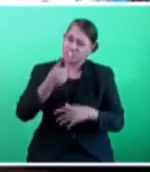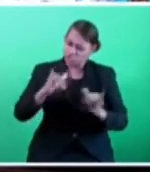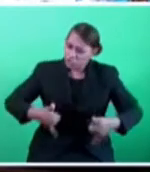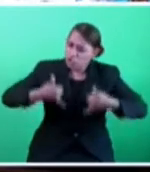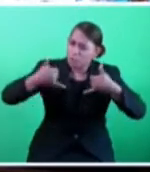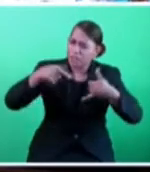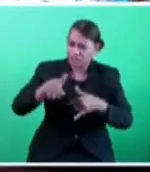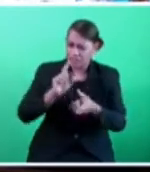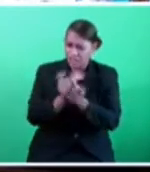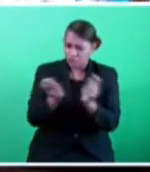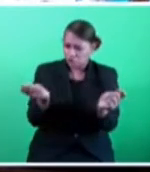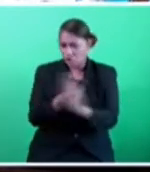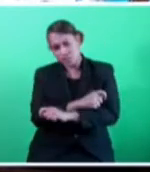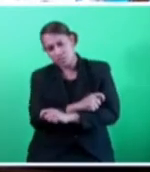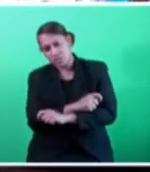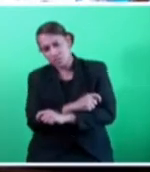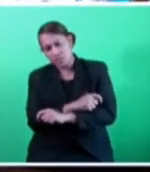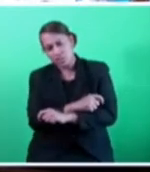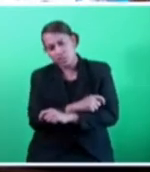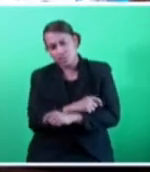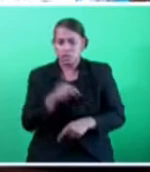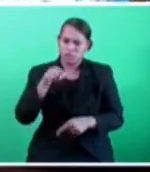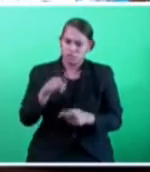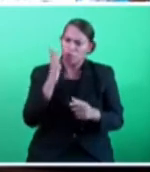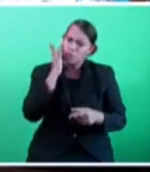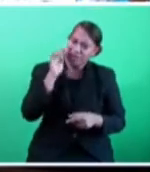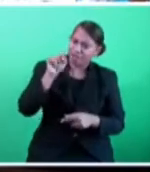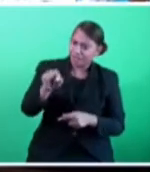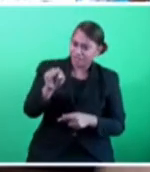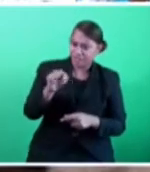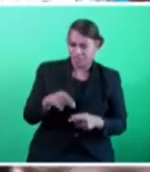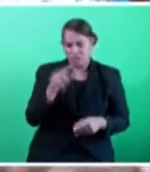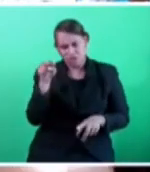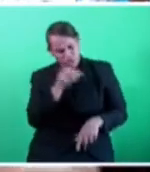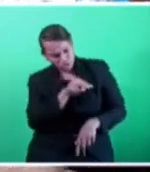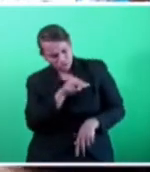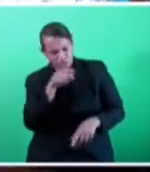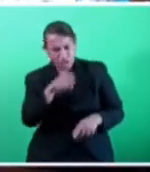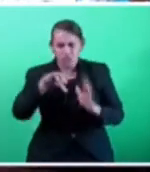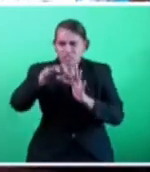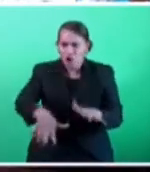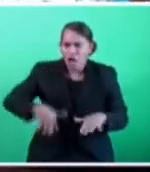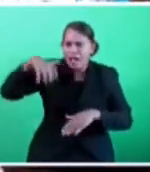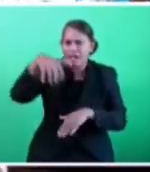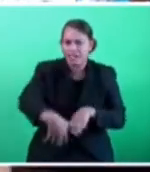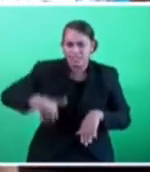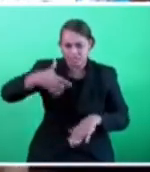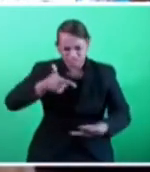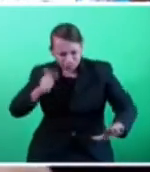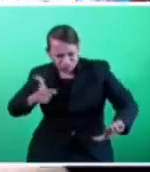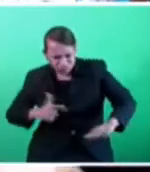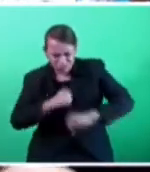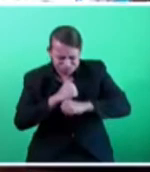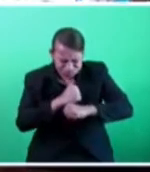climate change when under their watch, dredging and mining is happening in the Singatoga